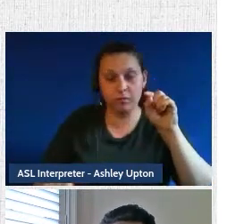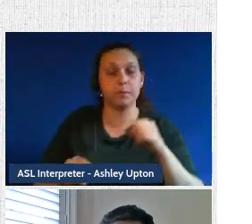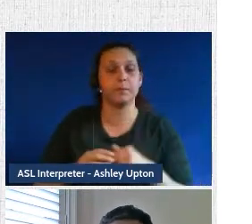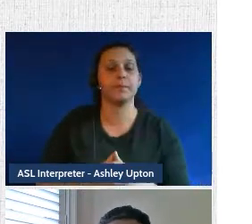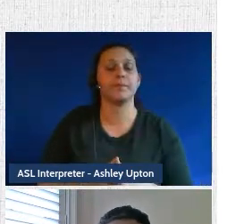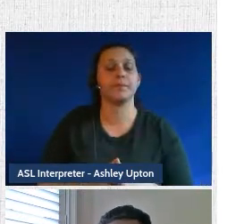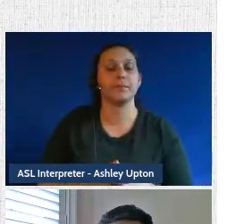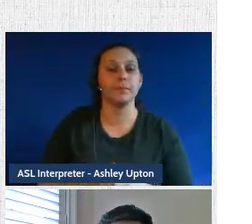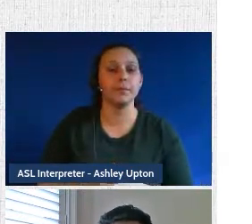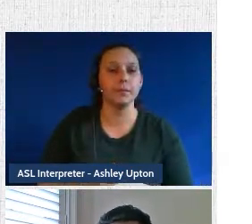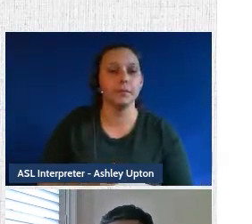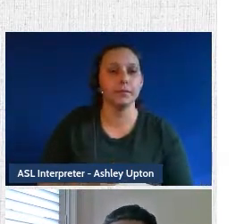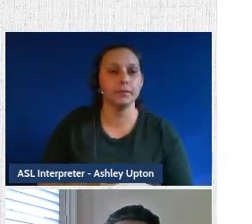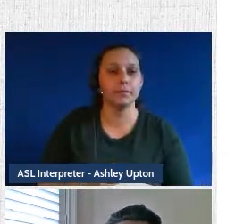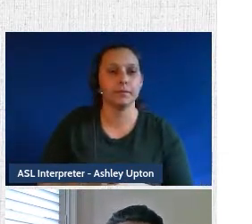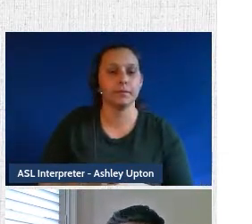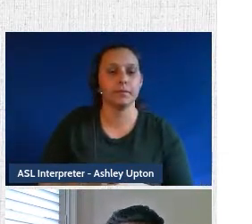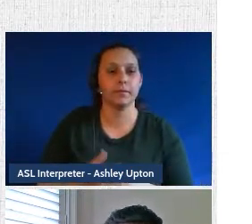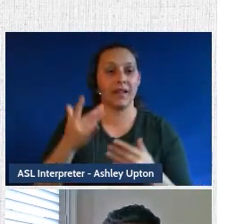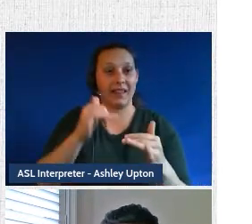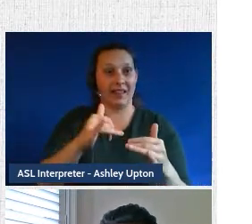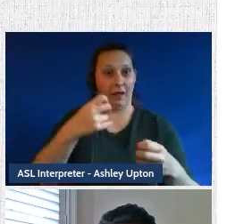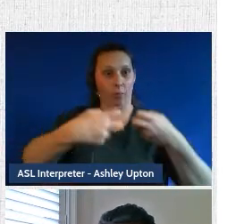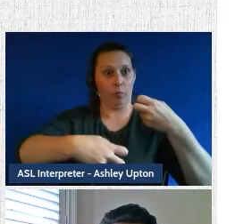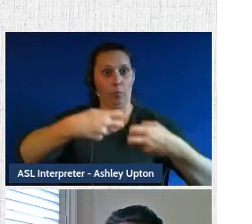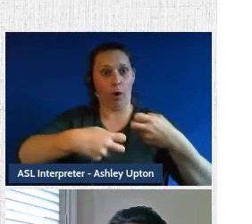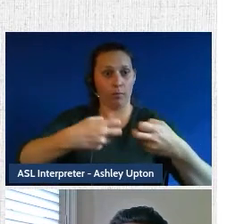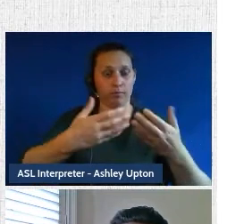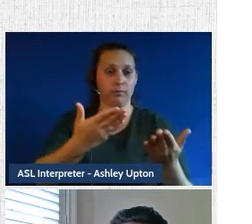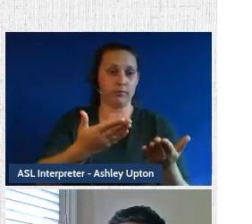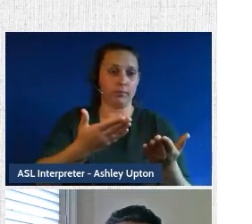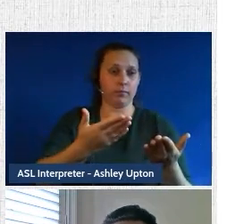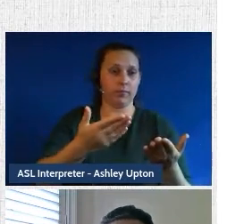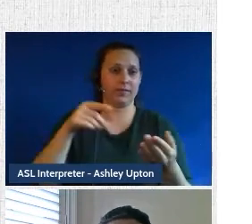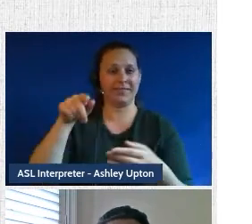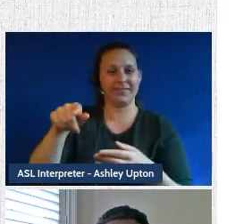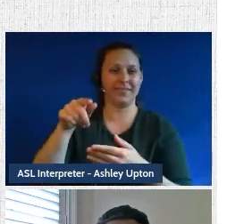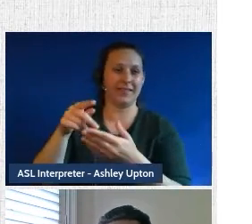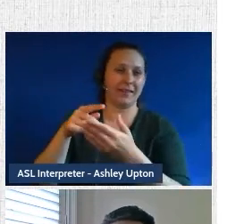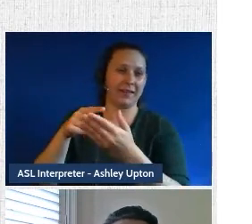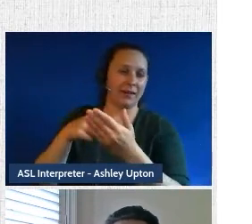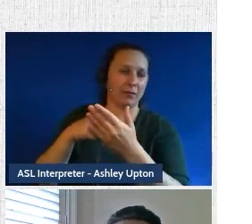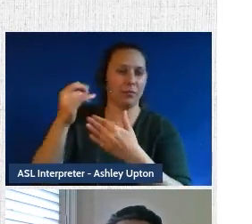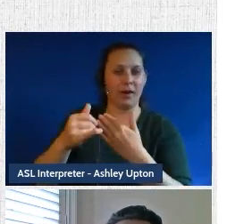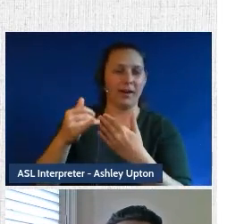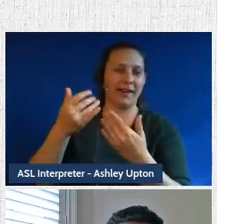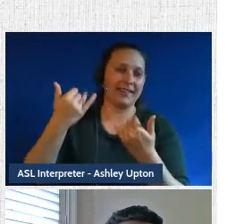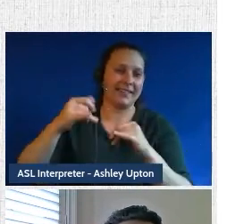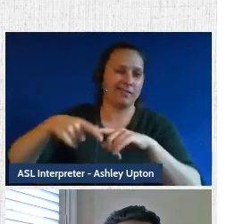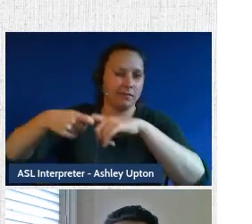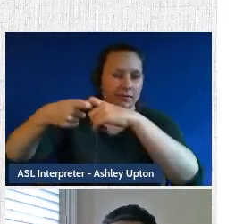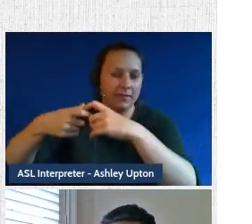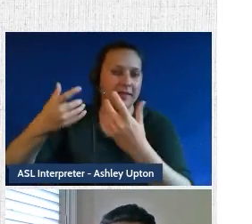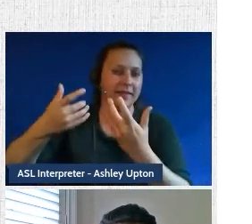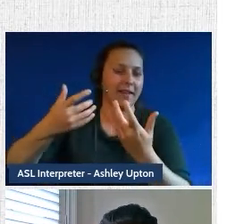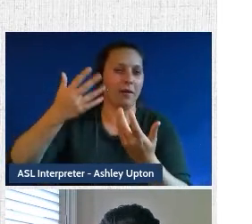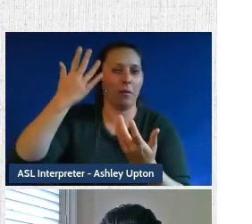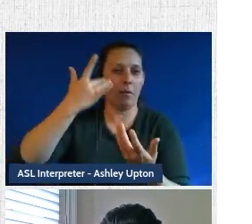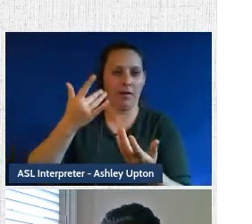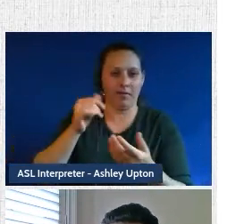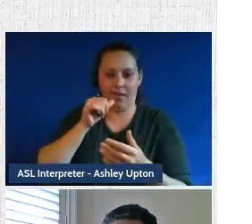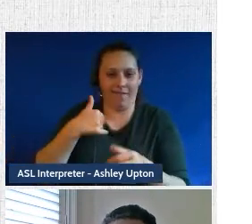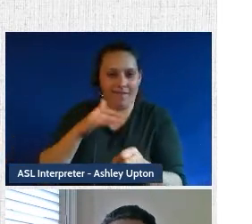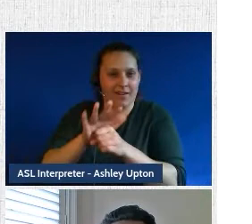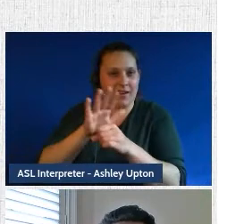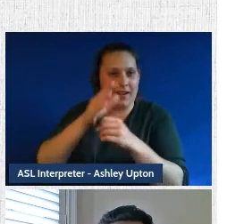presented and the issue that we face, and the reason why I say that this project was failed or is in hiatus, is that there is no data for us to work with.